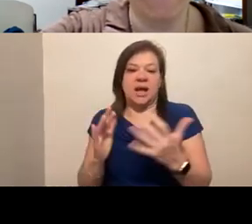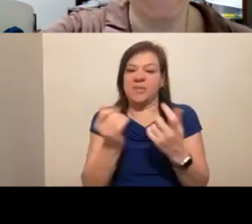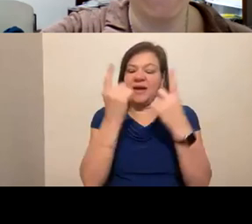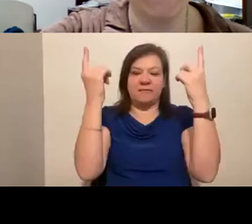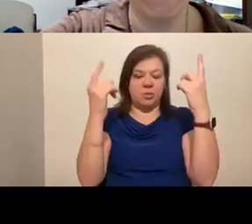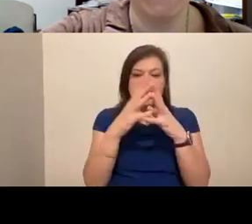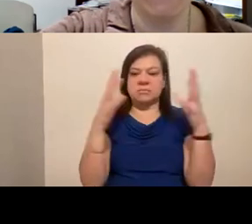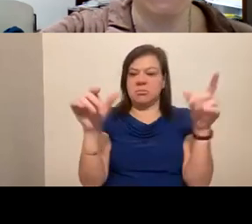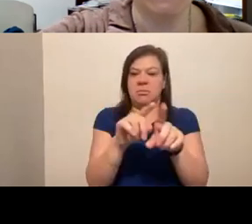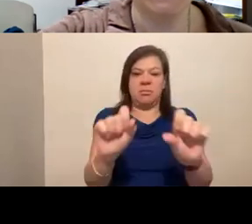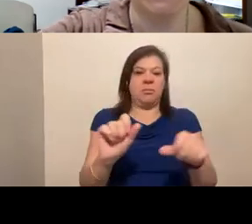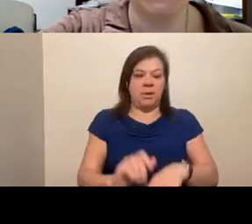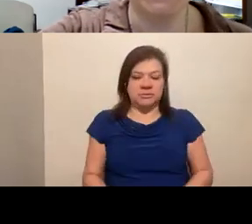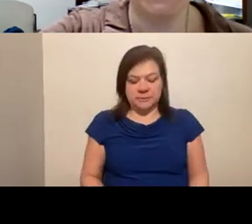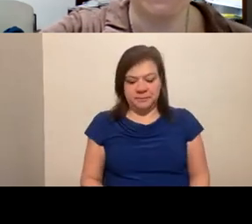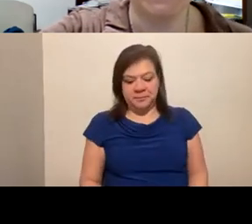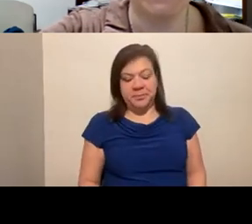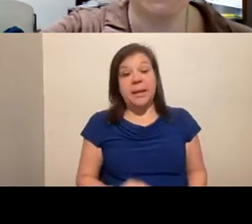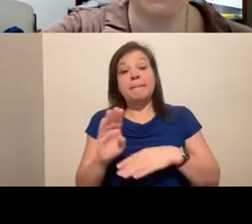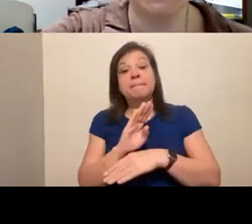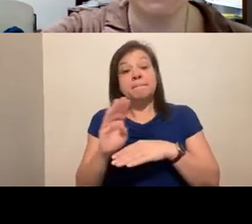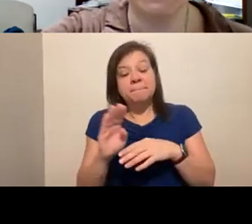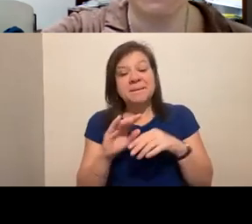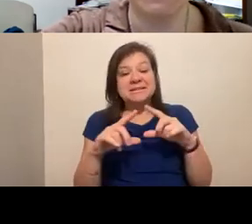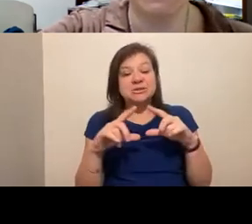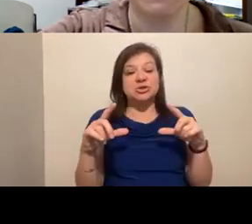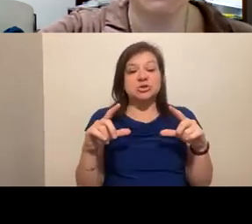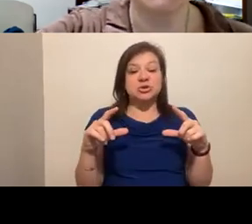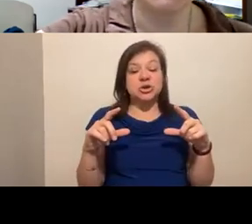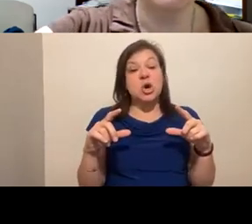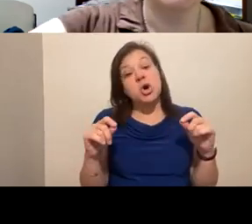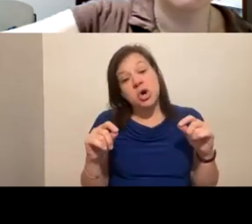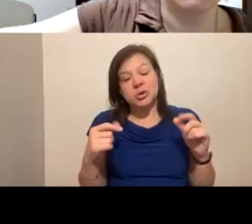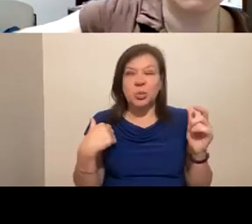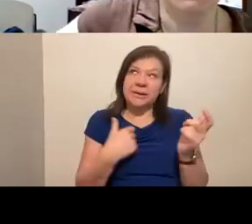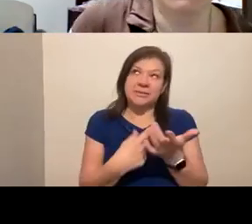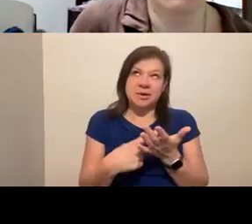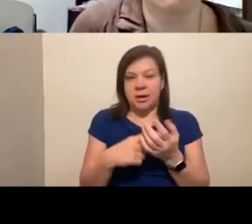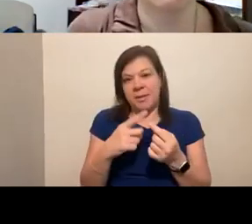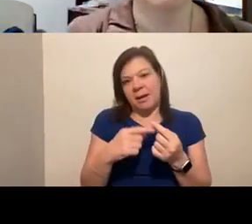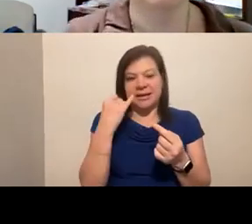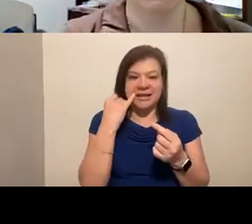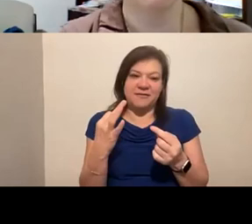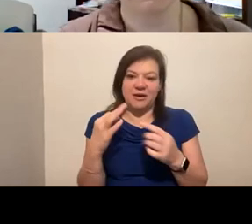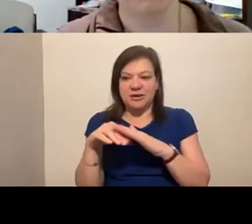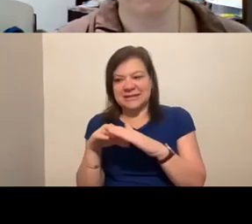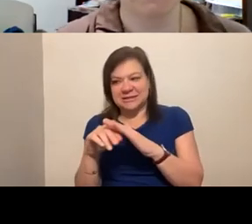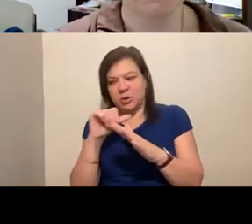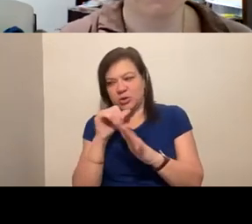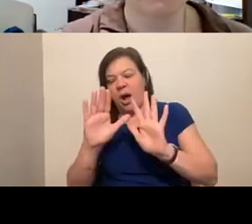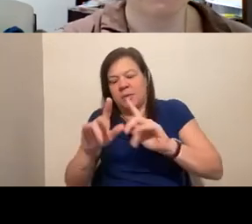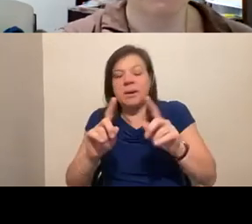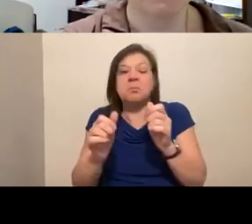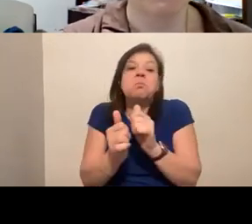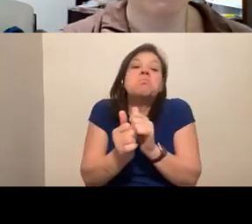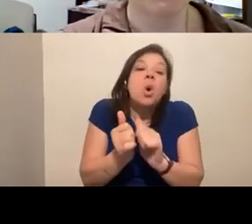as much as you can. And business cards may or may, you know, we can talk about how they're more or less accessible, but many people